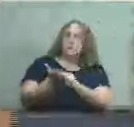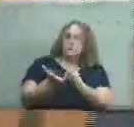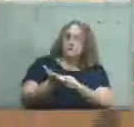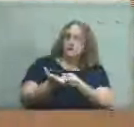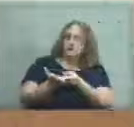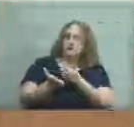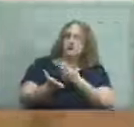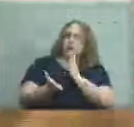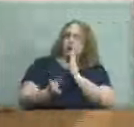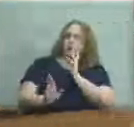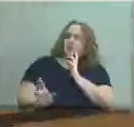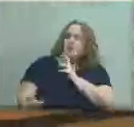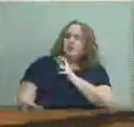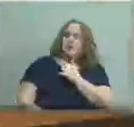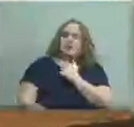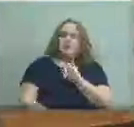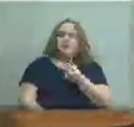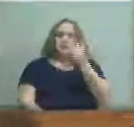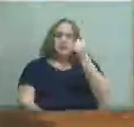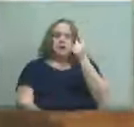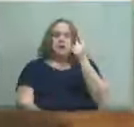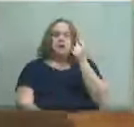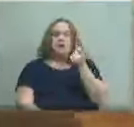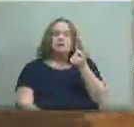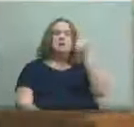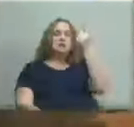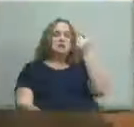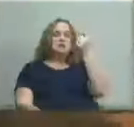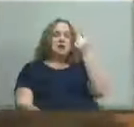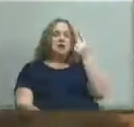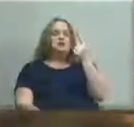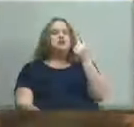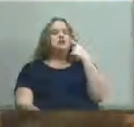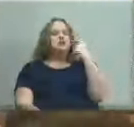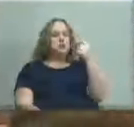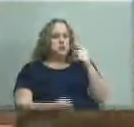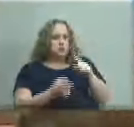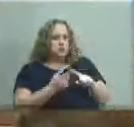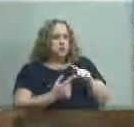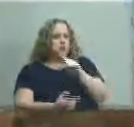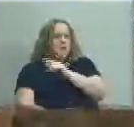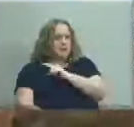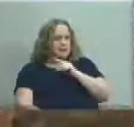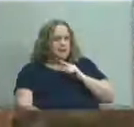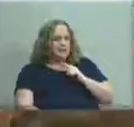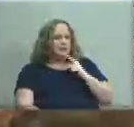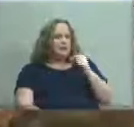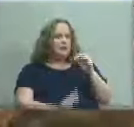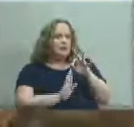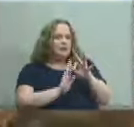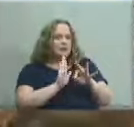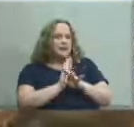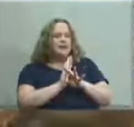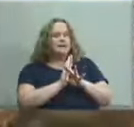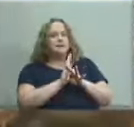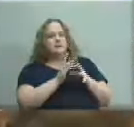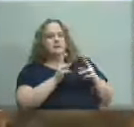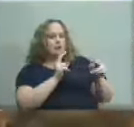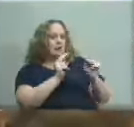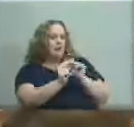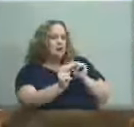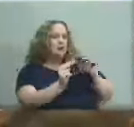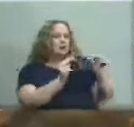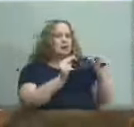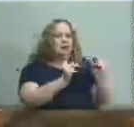i i get i get that and i understand when you go to the legislature you want there's some give and take there's some conversation that'll be